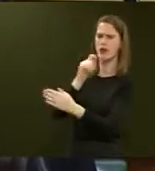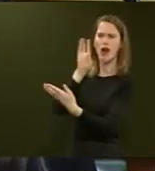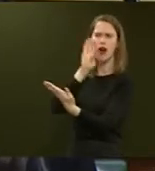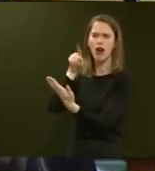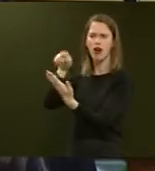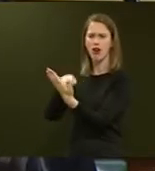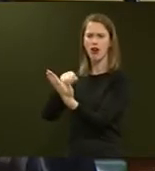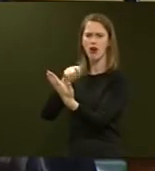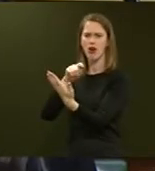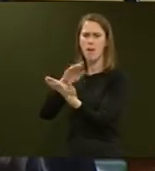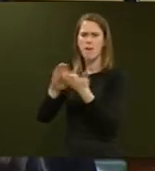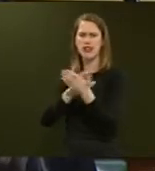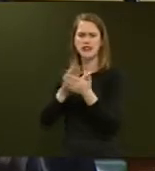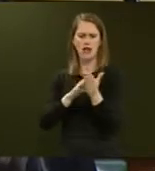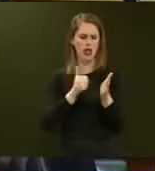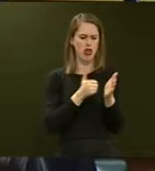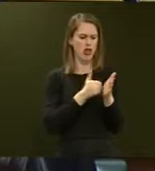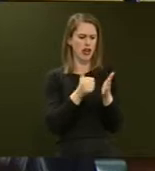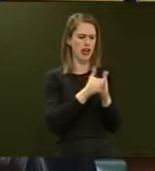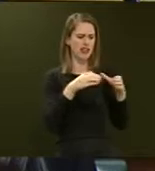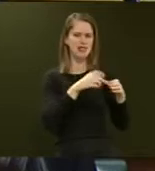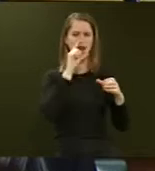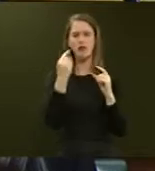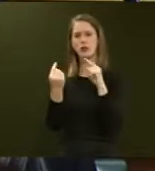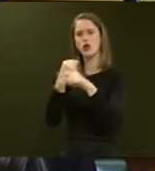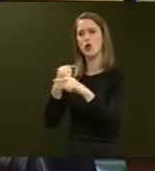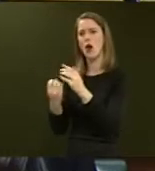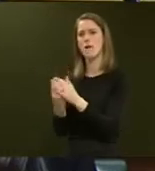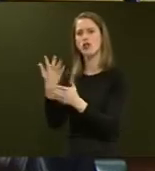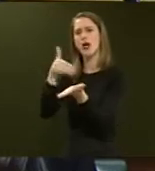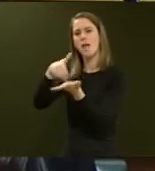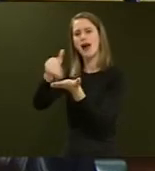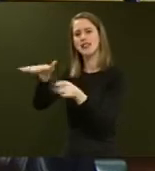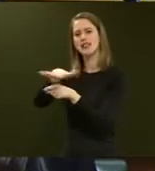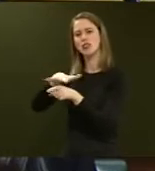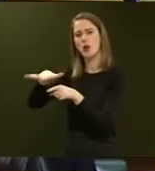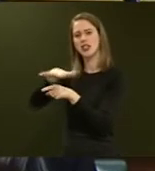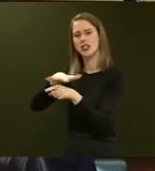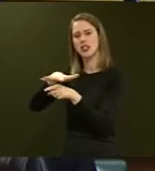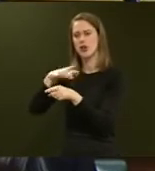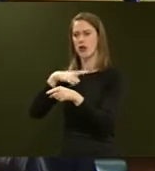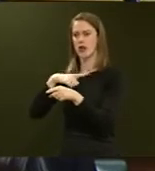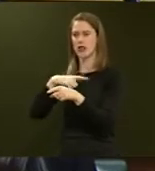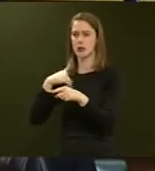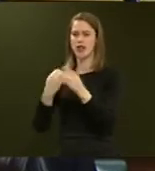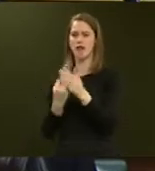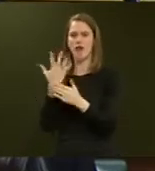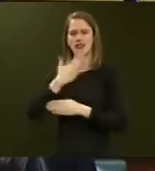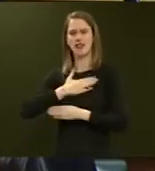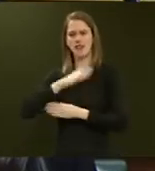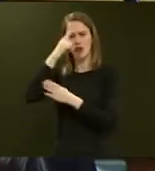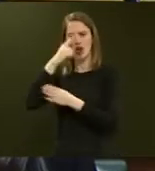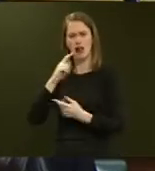would compromise the ability of the regulators to respond to an emerging market situation with an evolving safety profile and